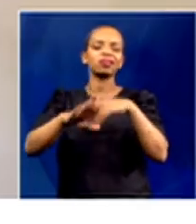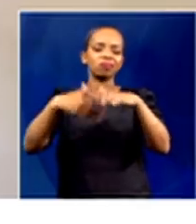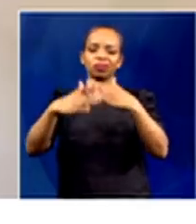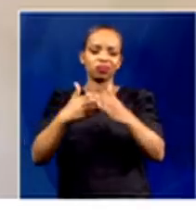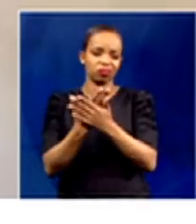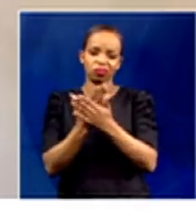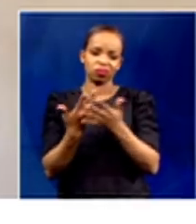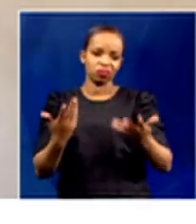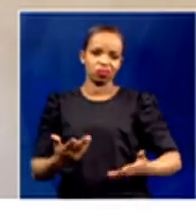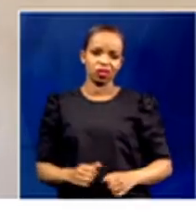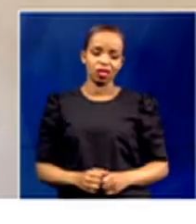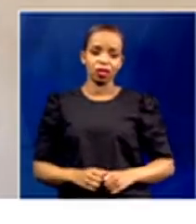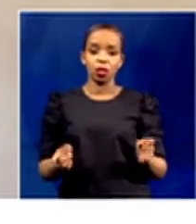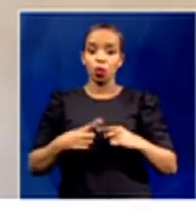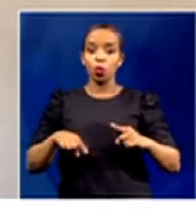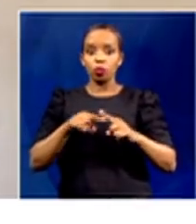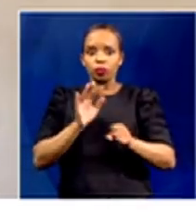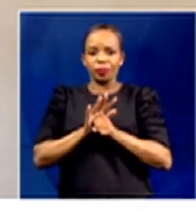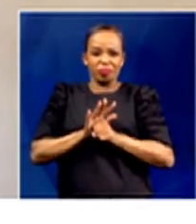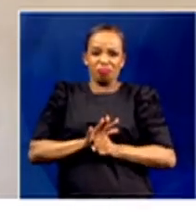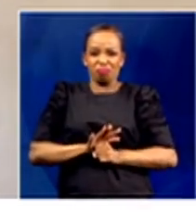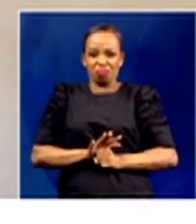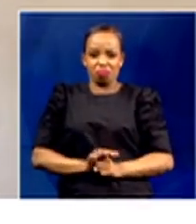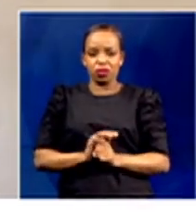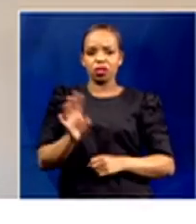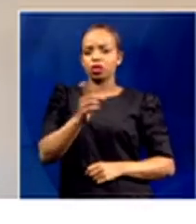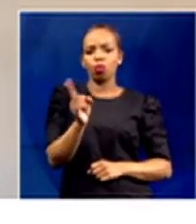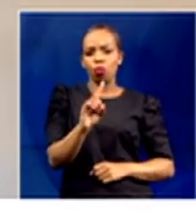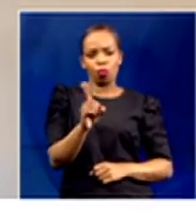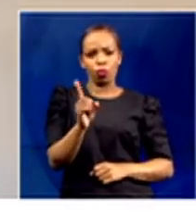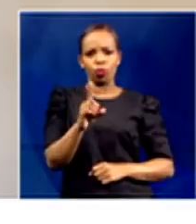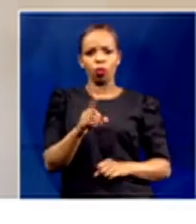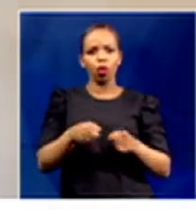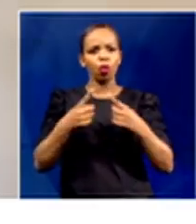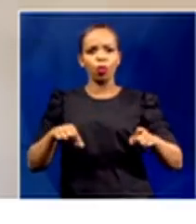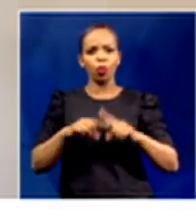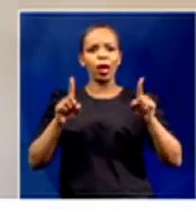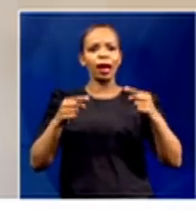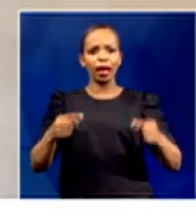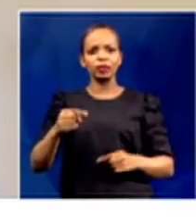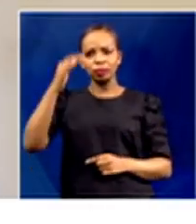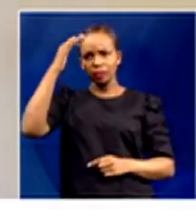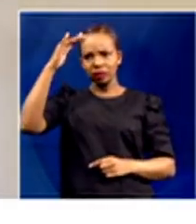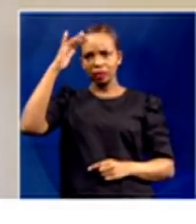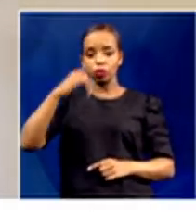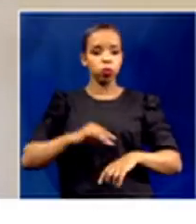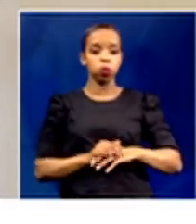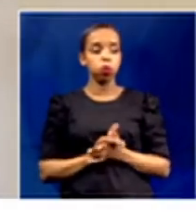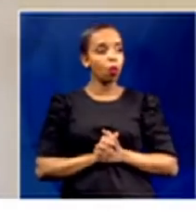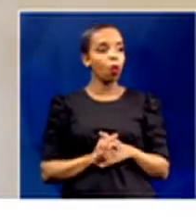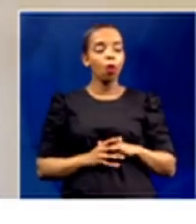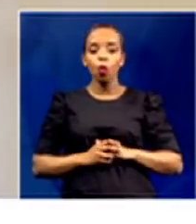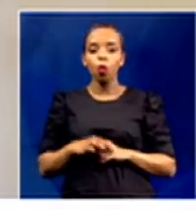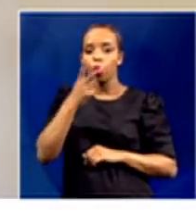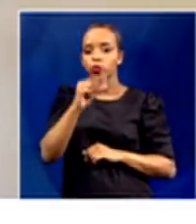So we are not under that much pressure. mean, we must think of the book. We can't think about 2020 as the only year that we are having left.